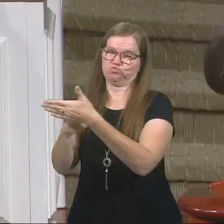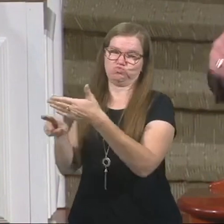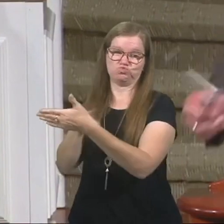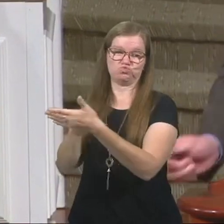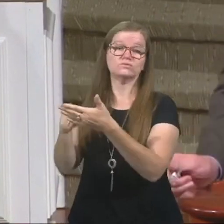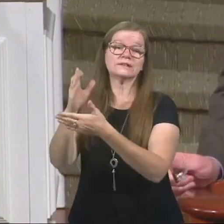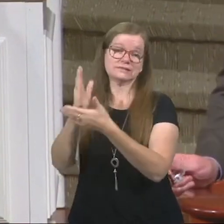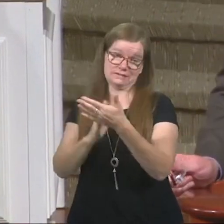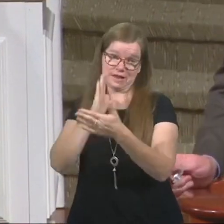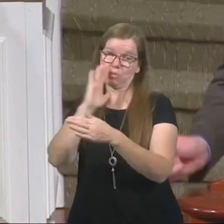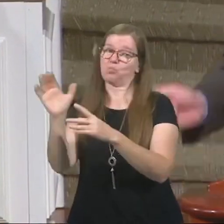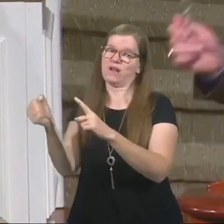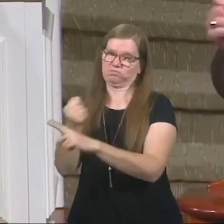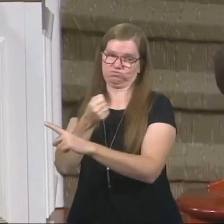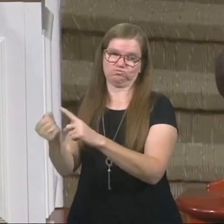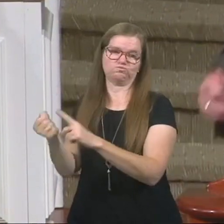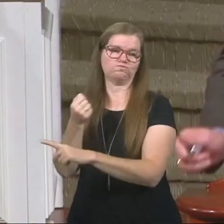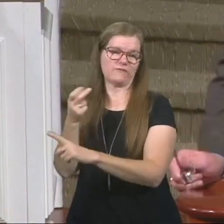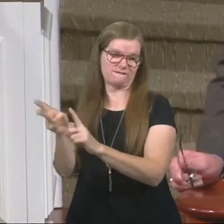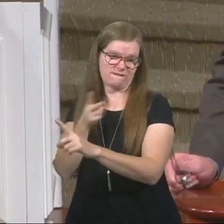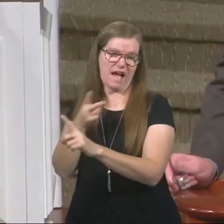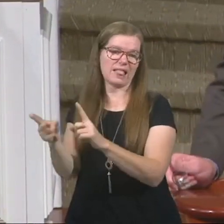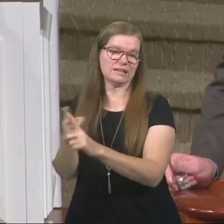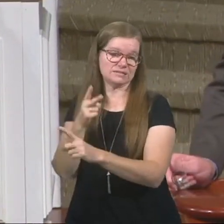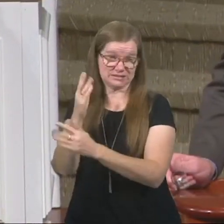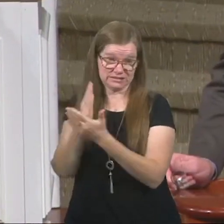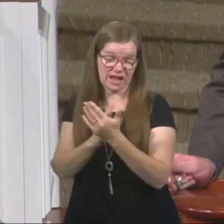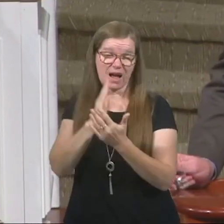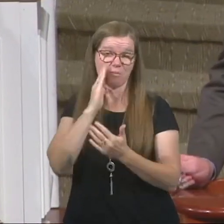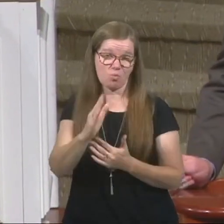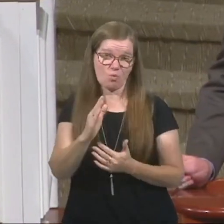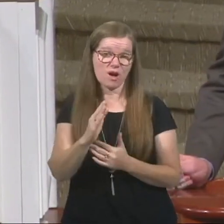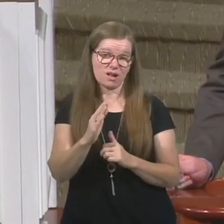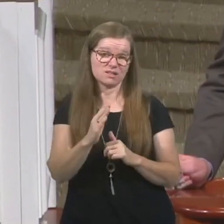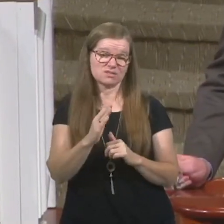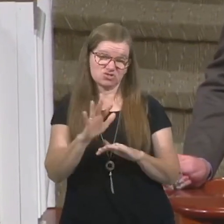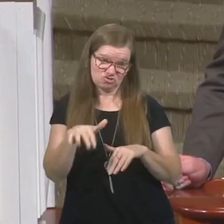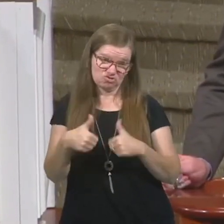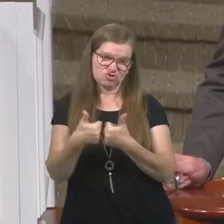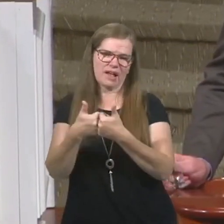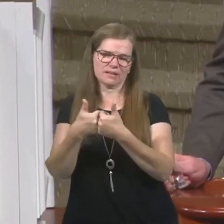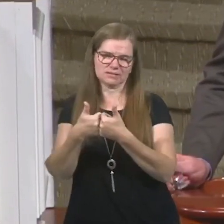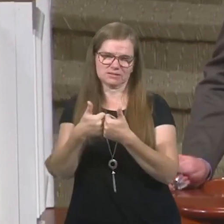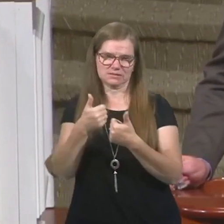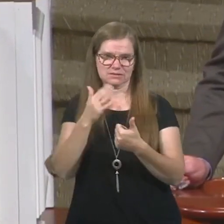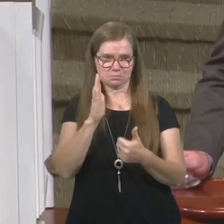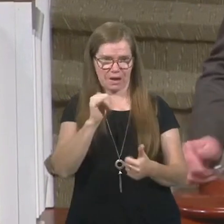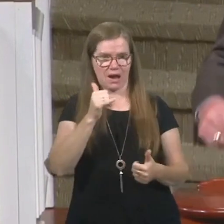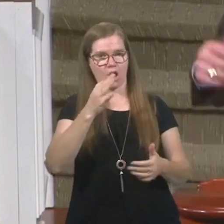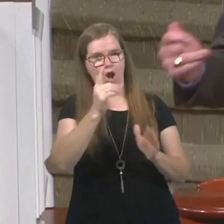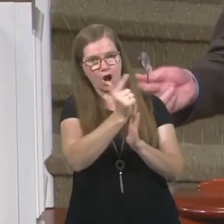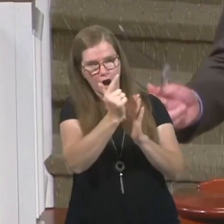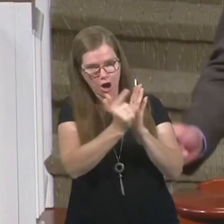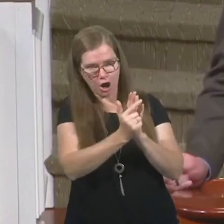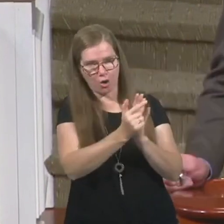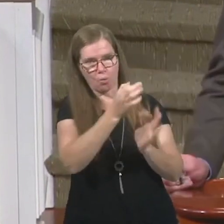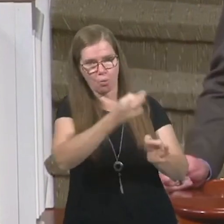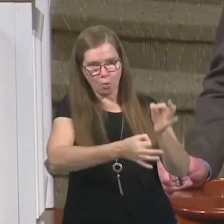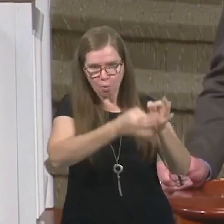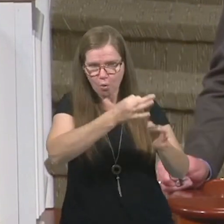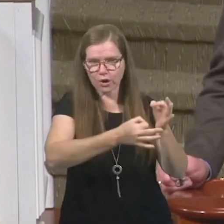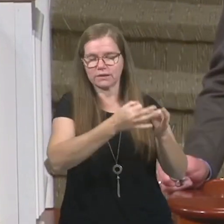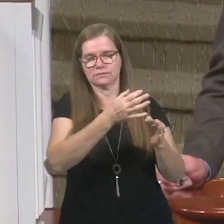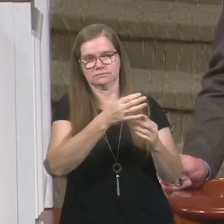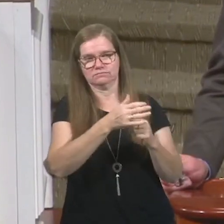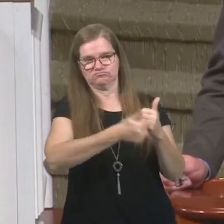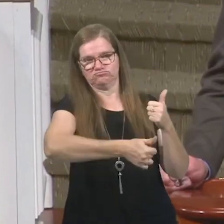will be violent. Some of it will be very, very, very challenged by the courts of laws and by the powers